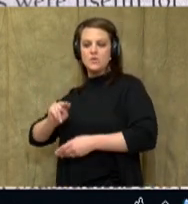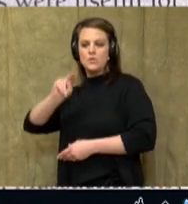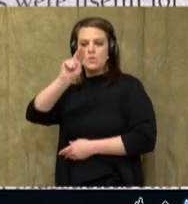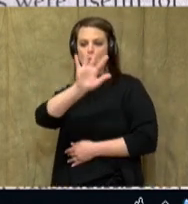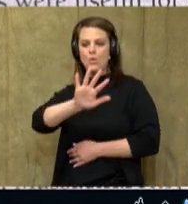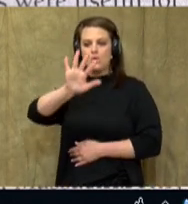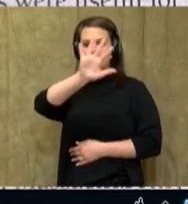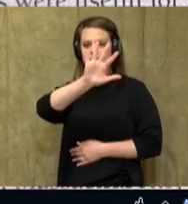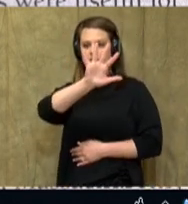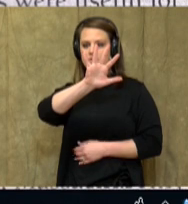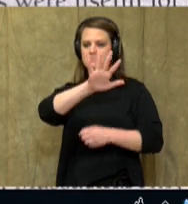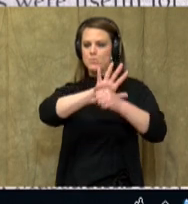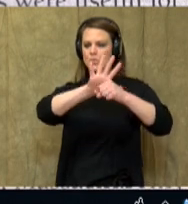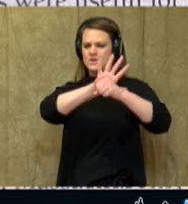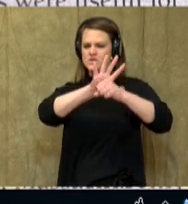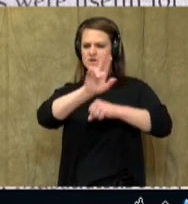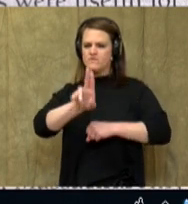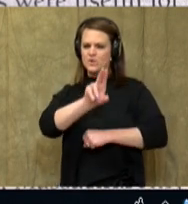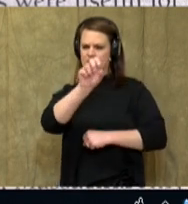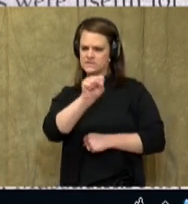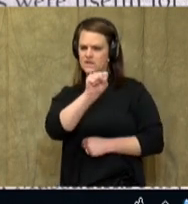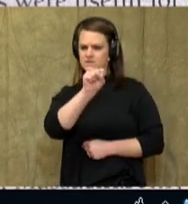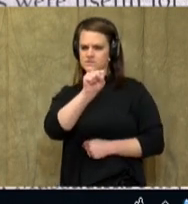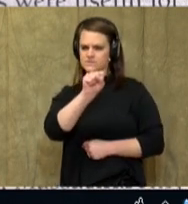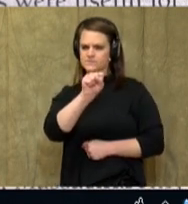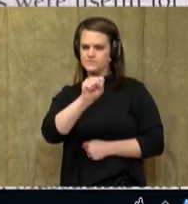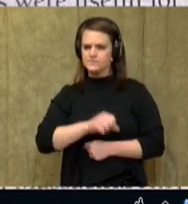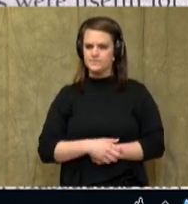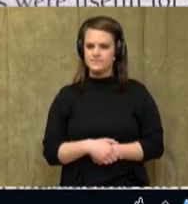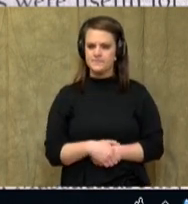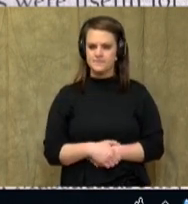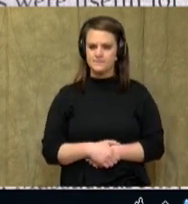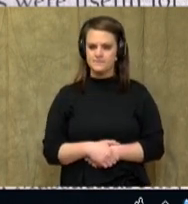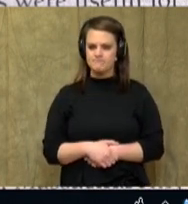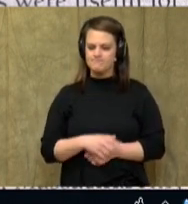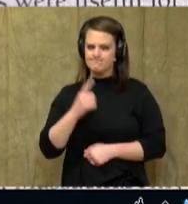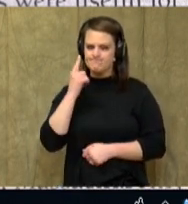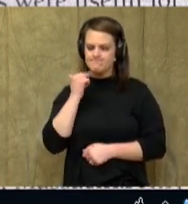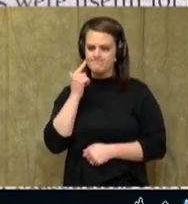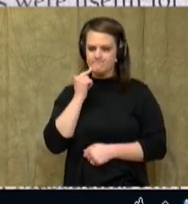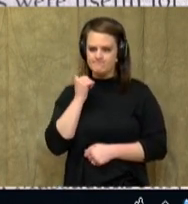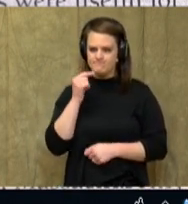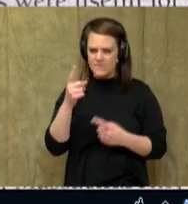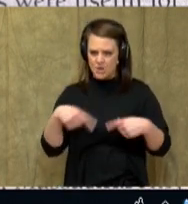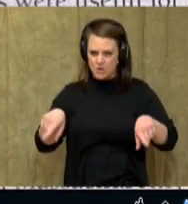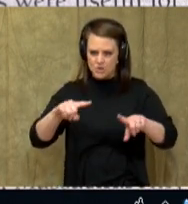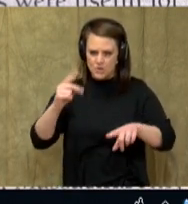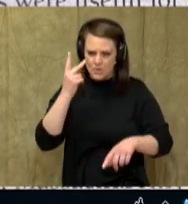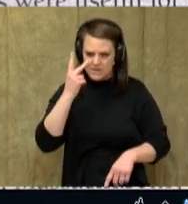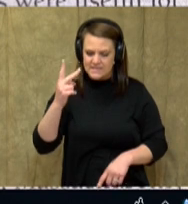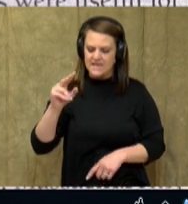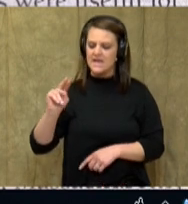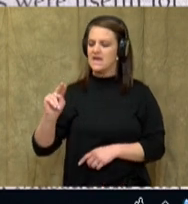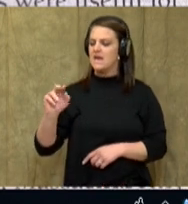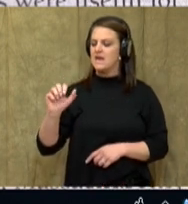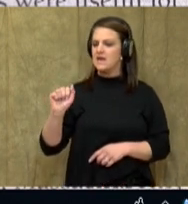now the United States. Hmm. Do you see that word native?